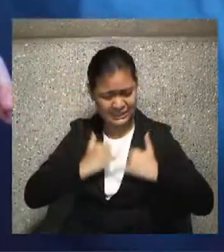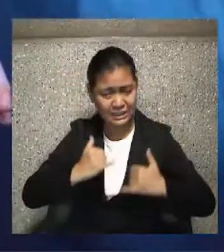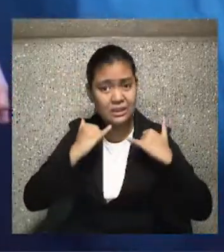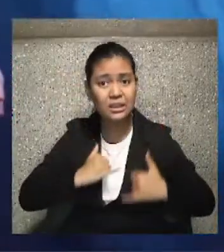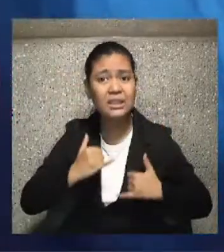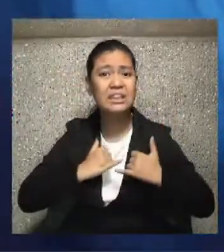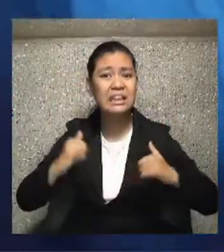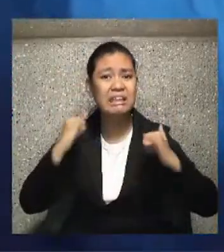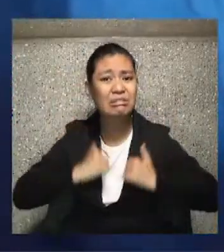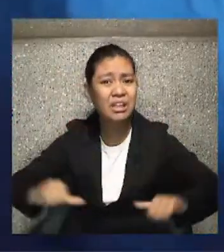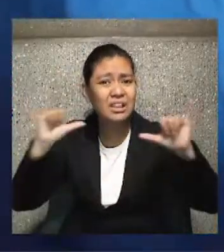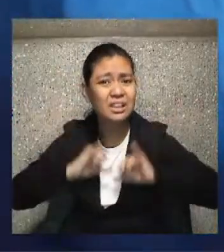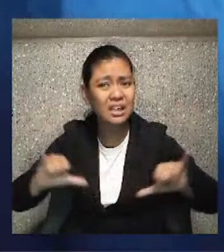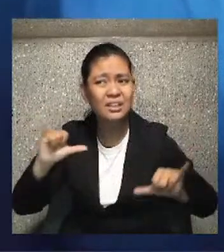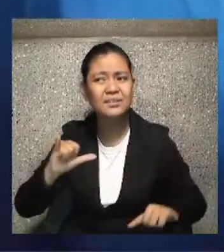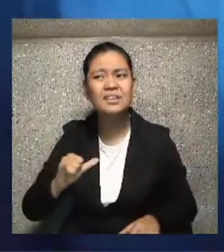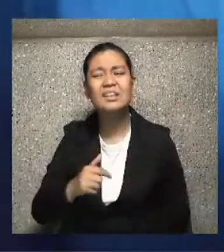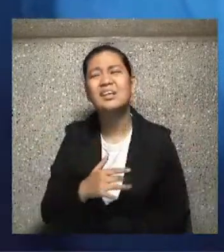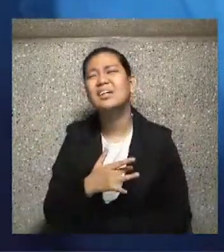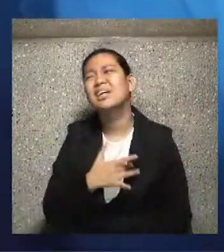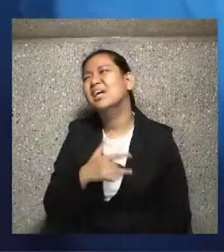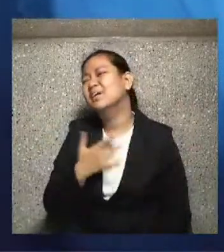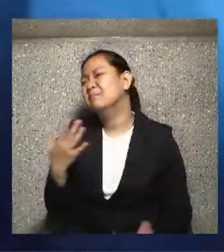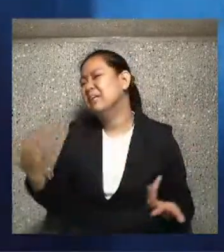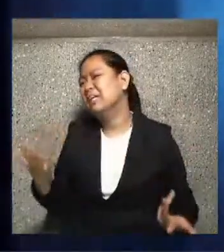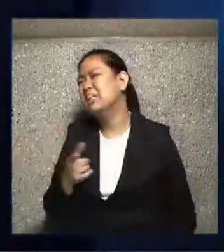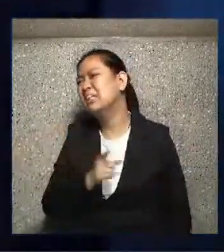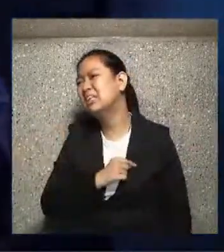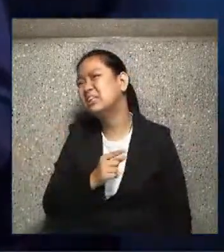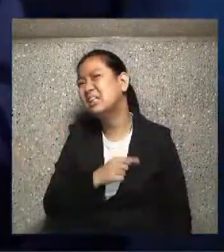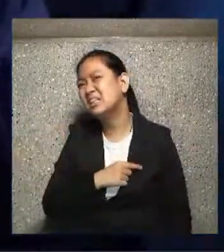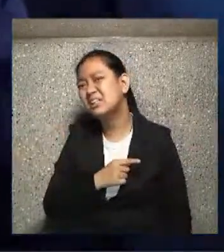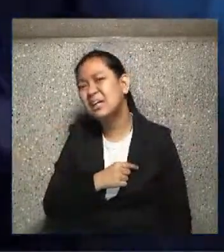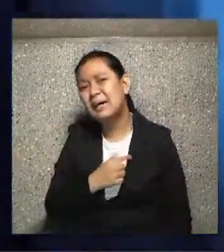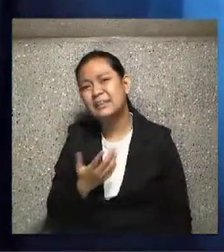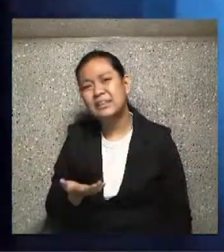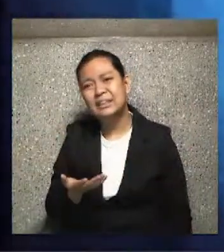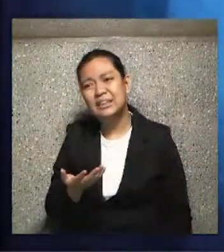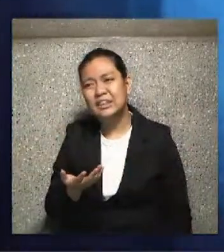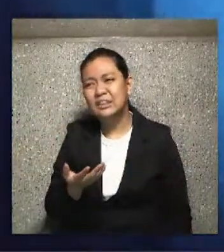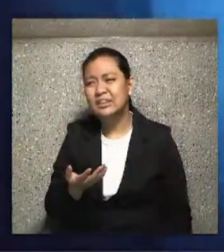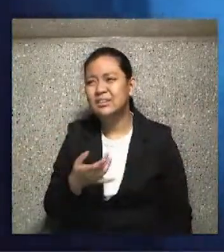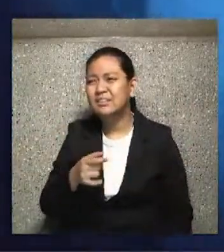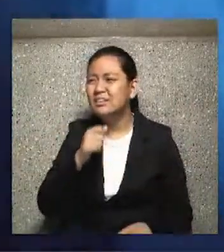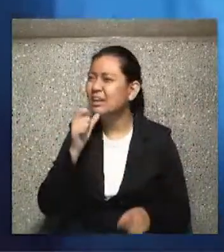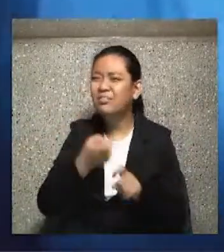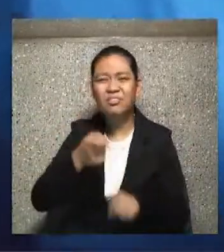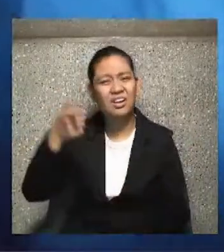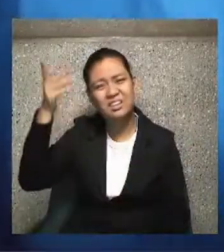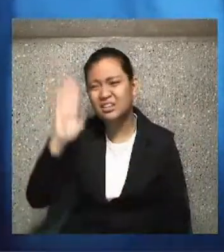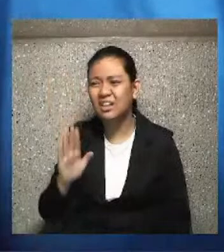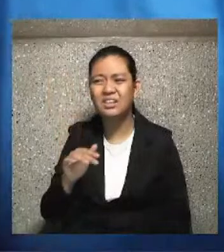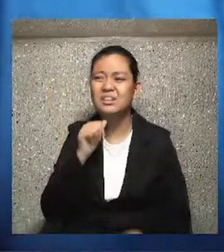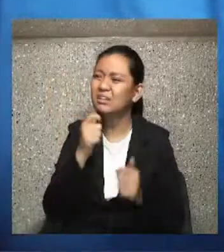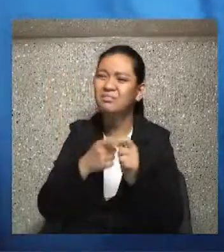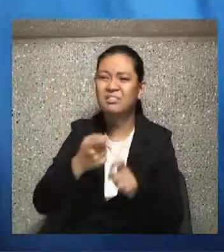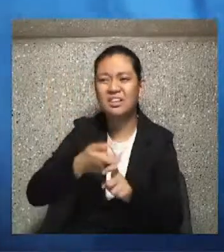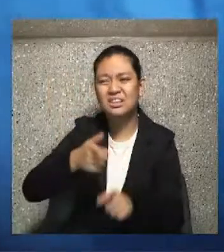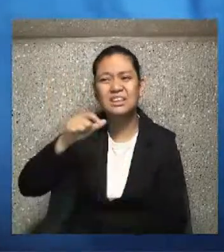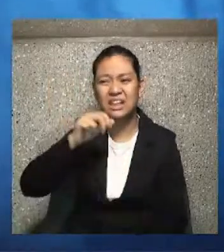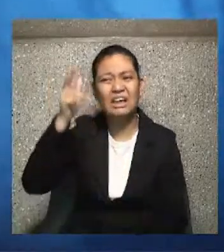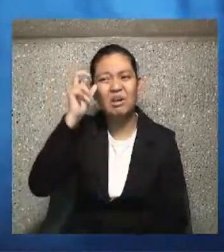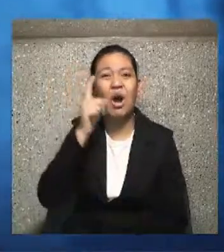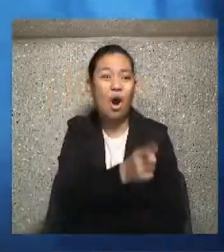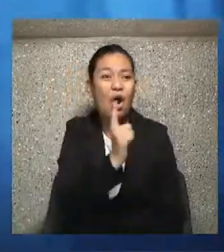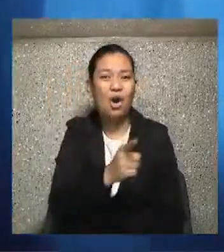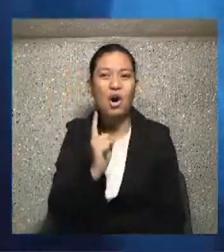sin and you feel still guilty, that's not coming from God. He said it's coming from Satan